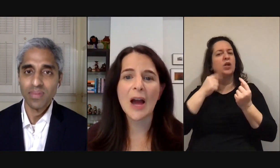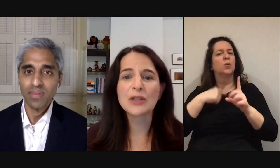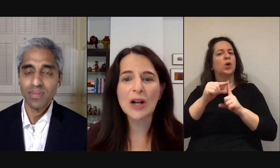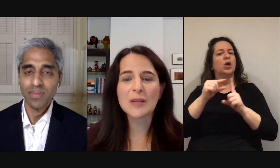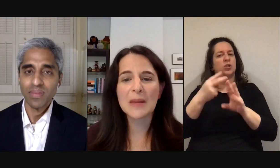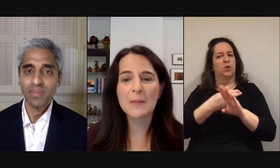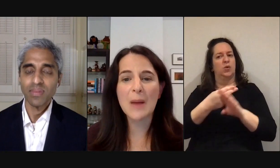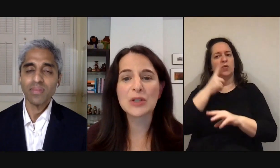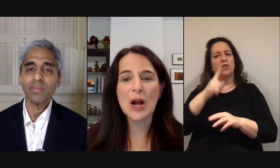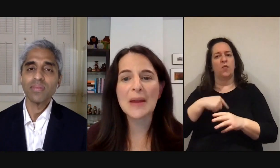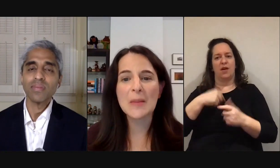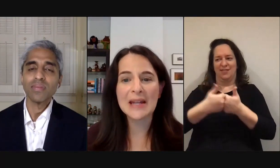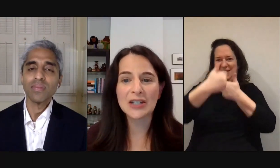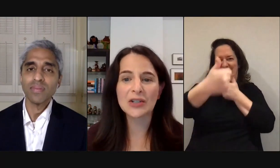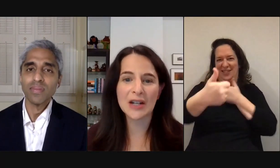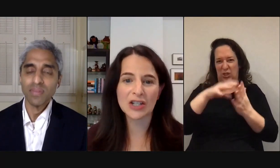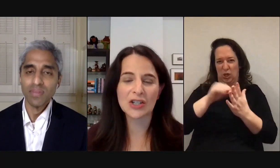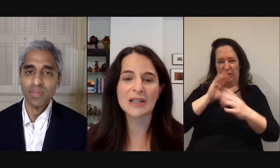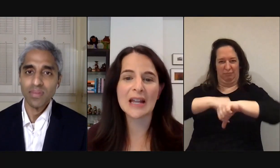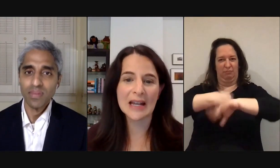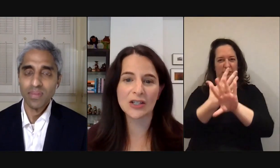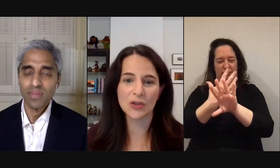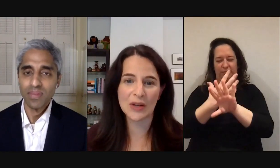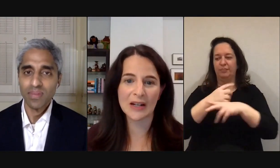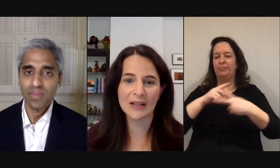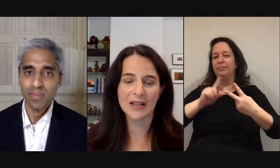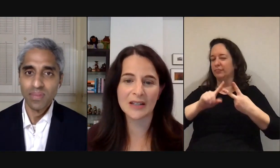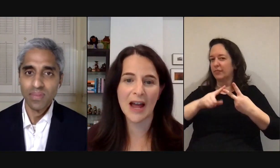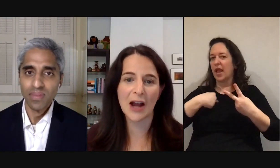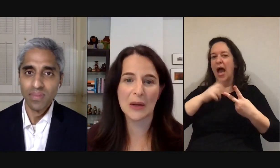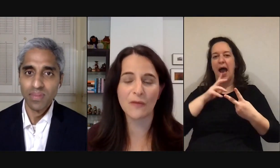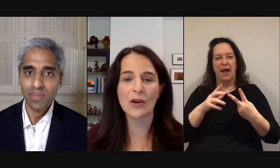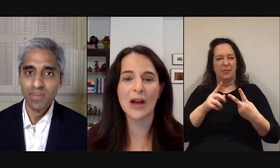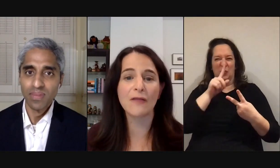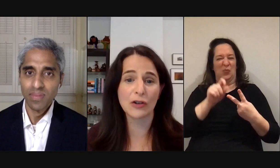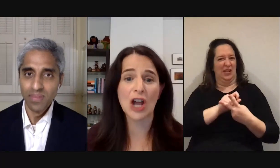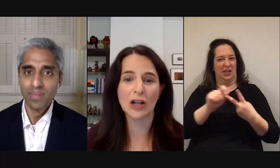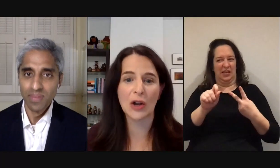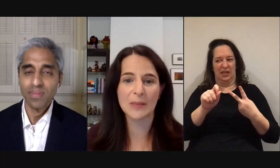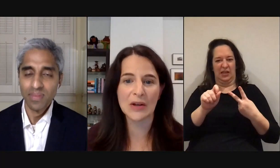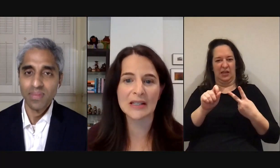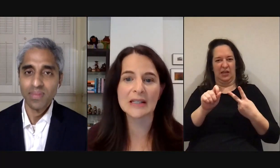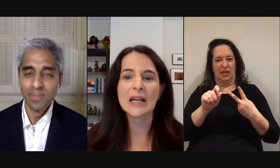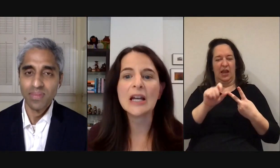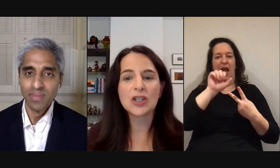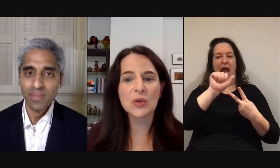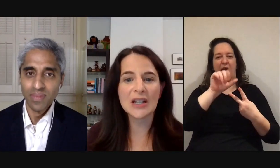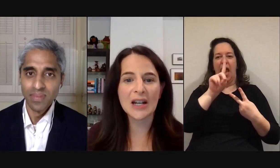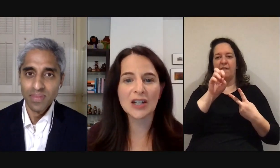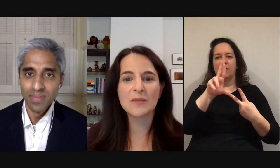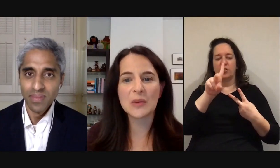is i'm struck by the i'm struck by the potential connection to aces screenings that's an acronym for adverse childhood experiences